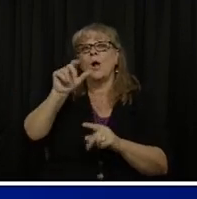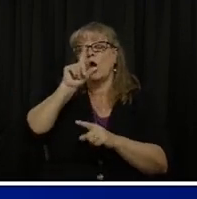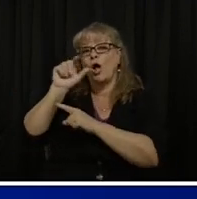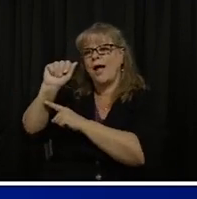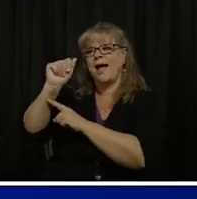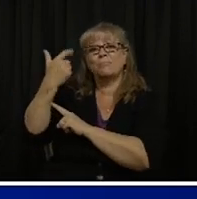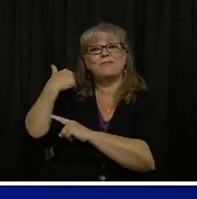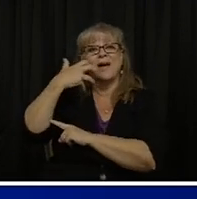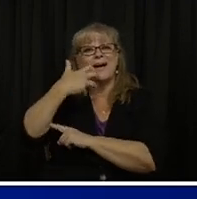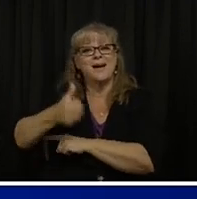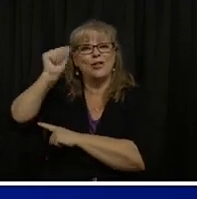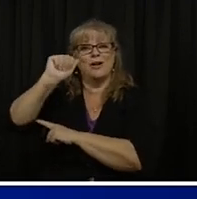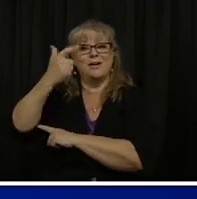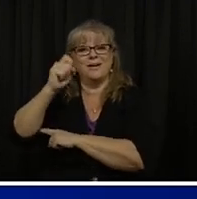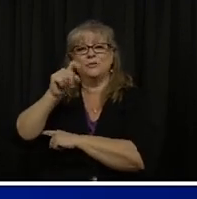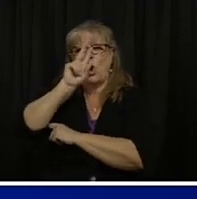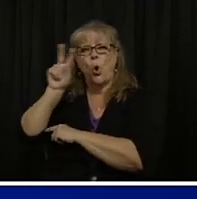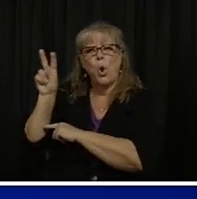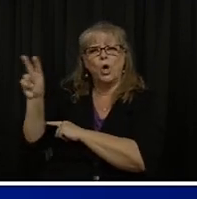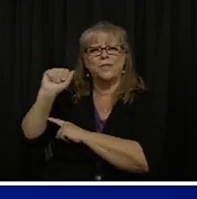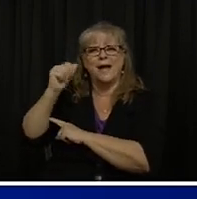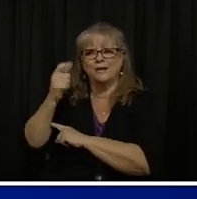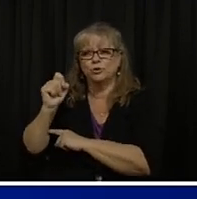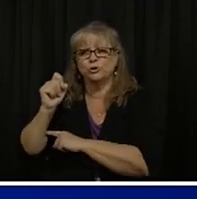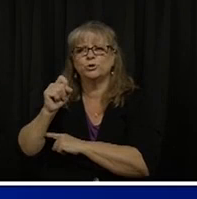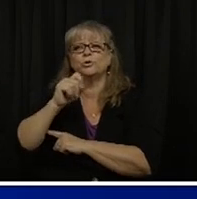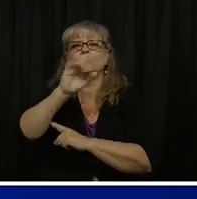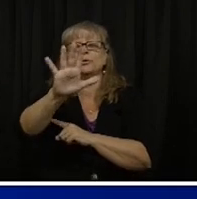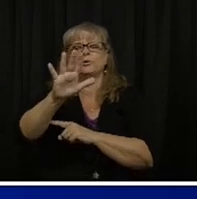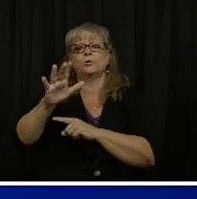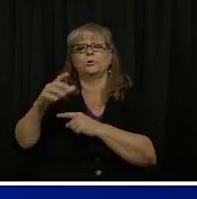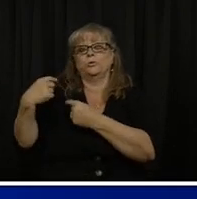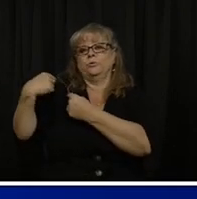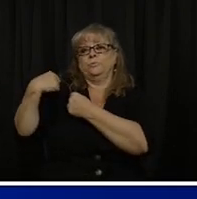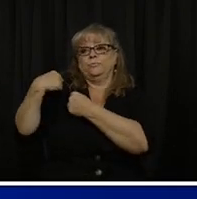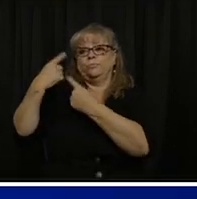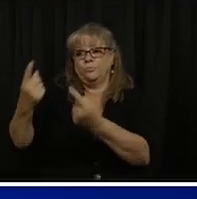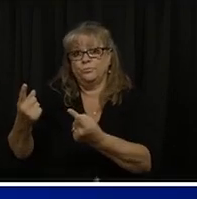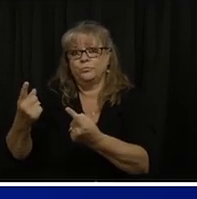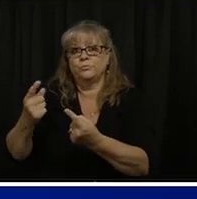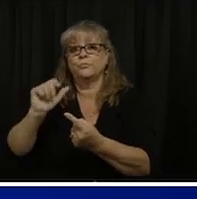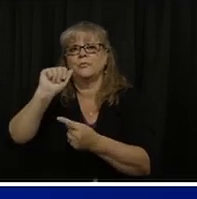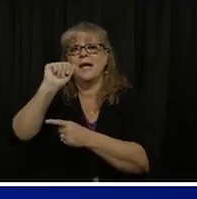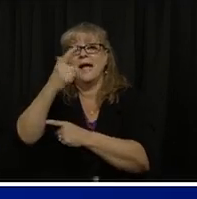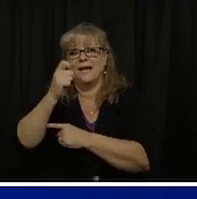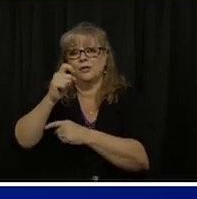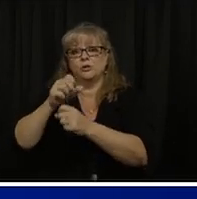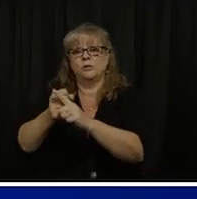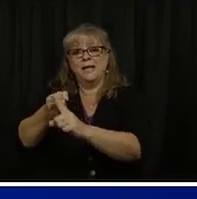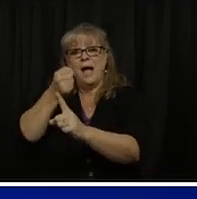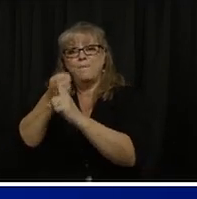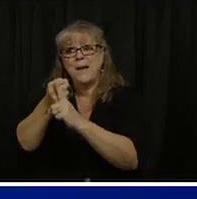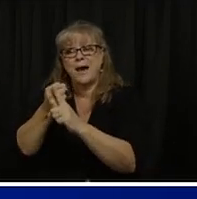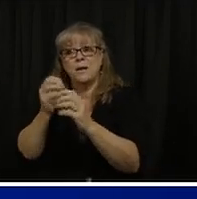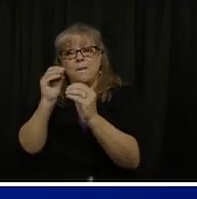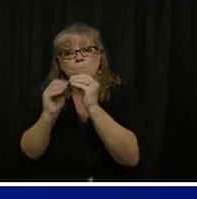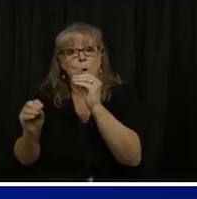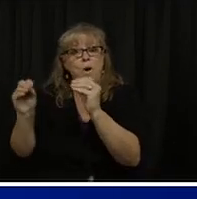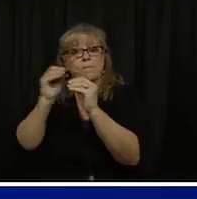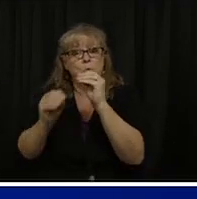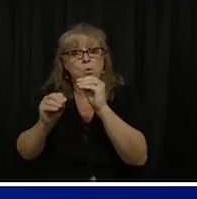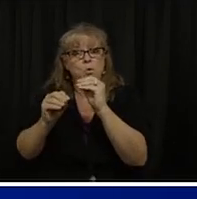As time has gone on, we've seen that a greater proportion of COVID-19 cases are occurring among those under the age of 40.